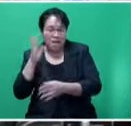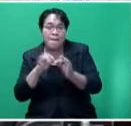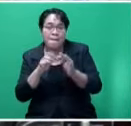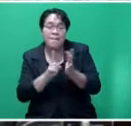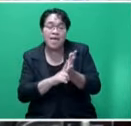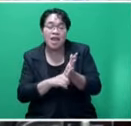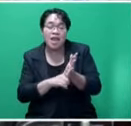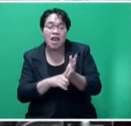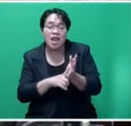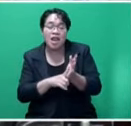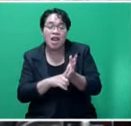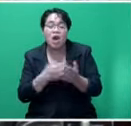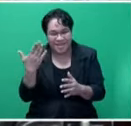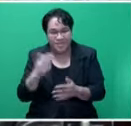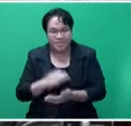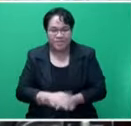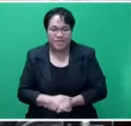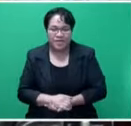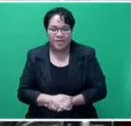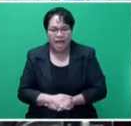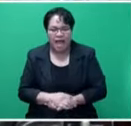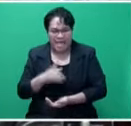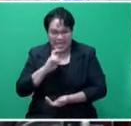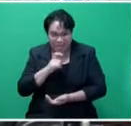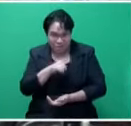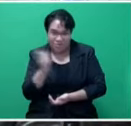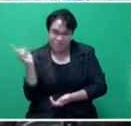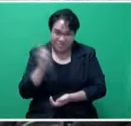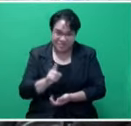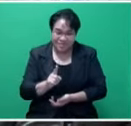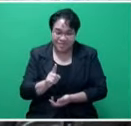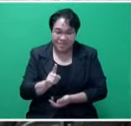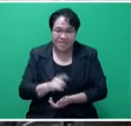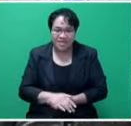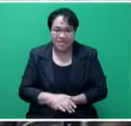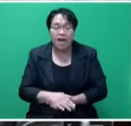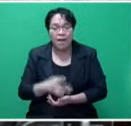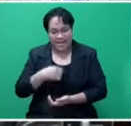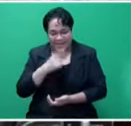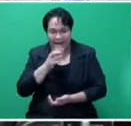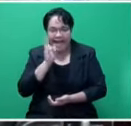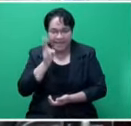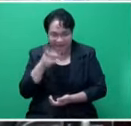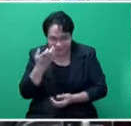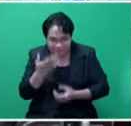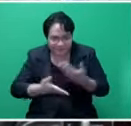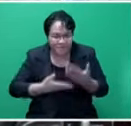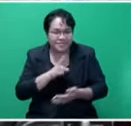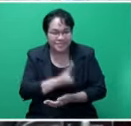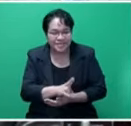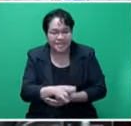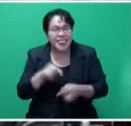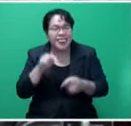Wednesday. Mr. Speaker, sir, but I'm sure if she was, but if she wasn't, I can tell her again that this